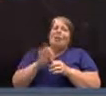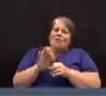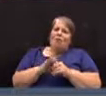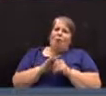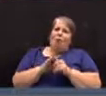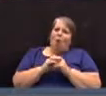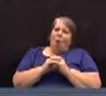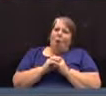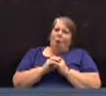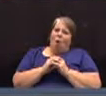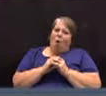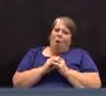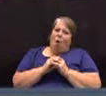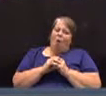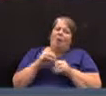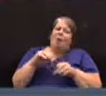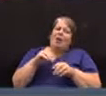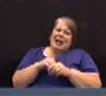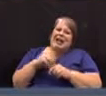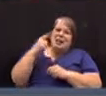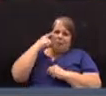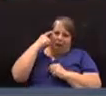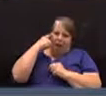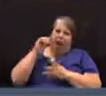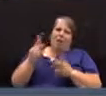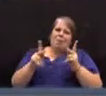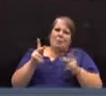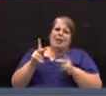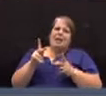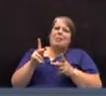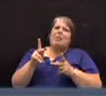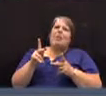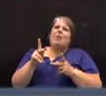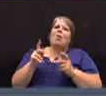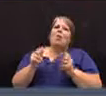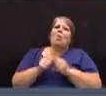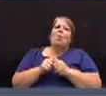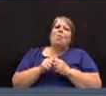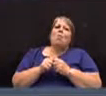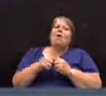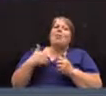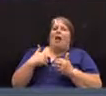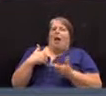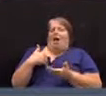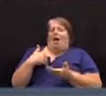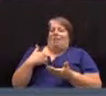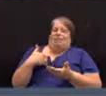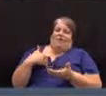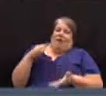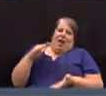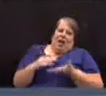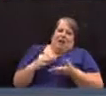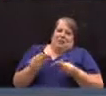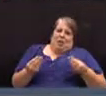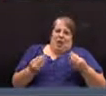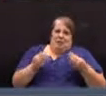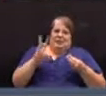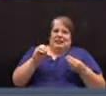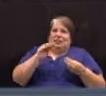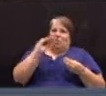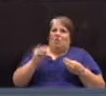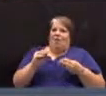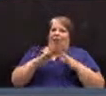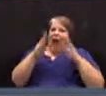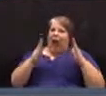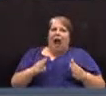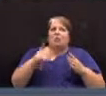in mind the people of lesser means. There are about 60% of households in